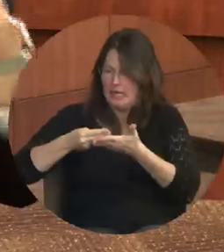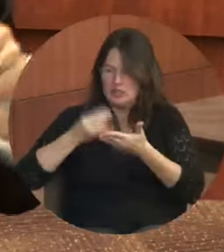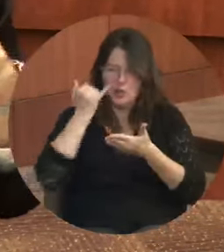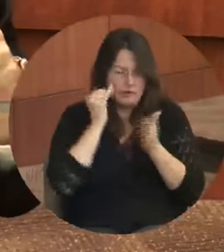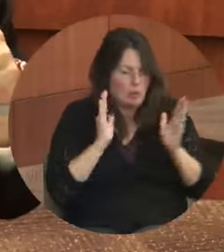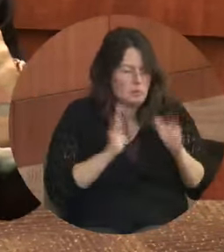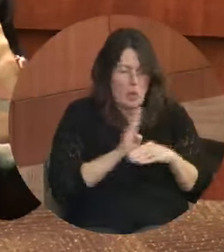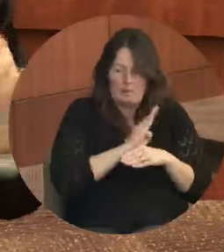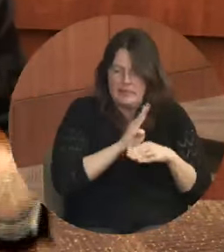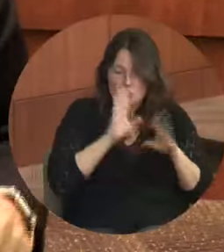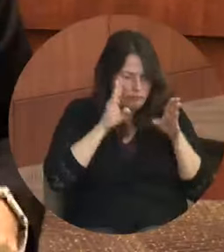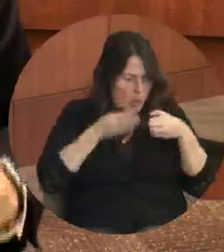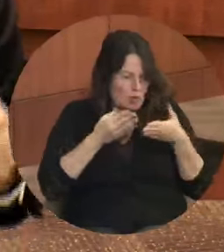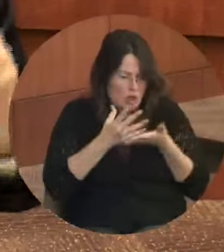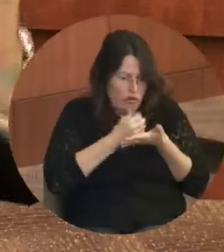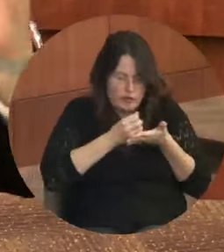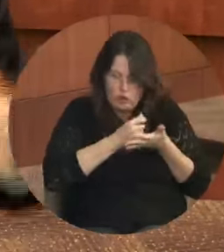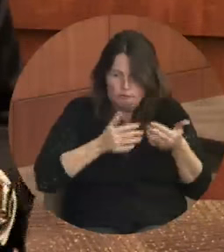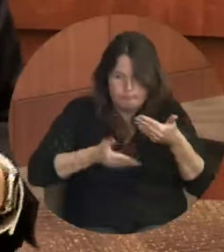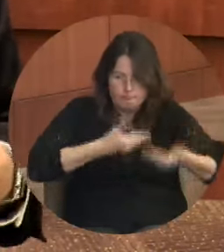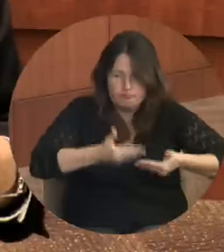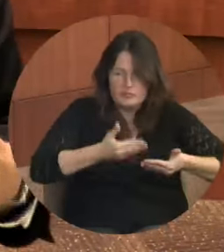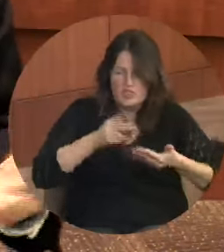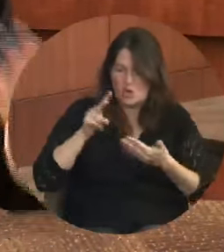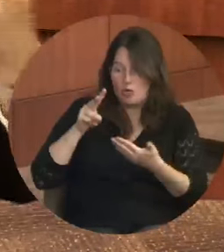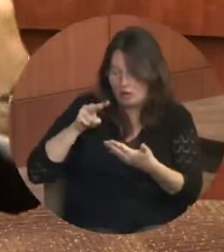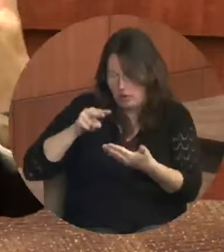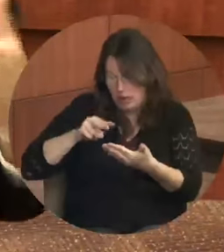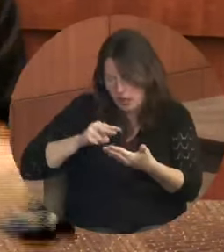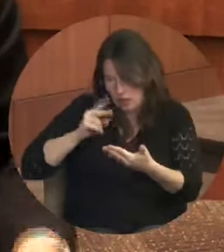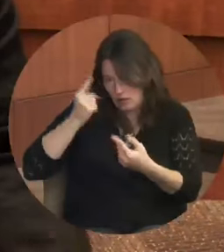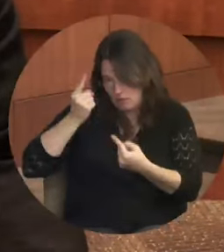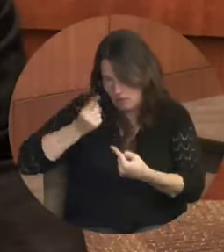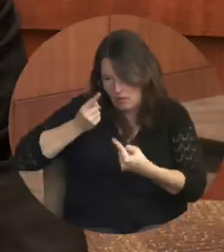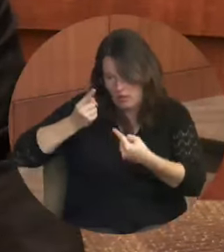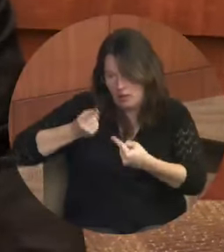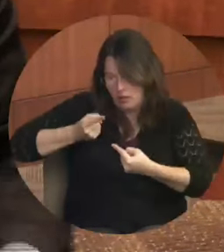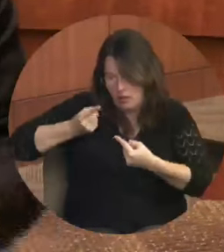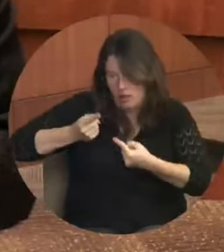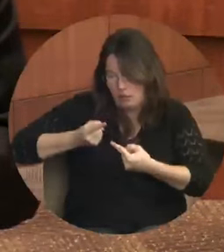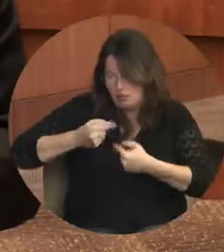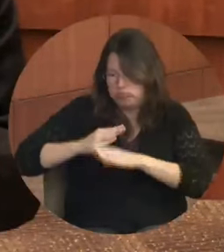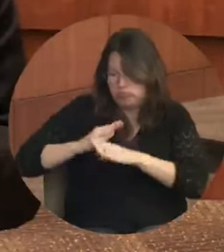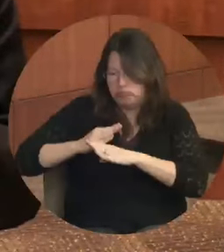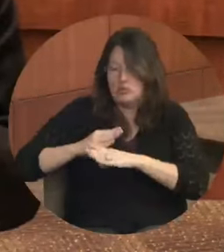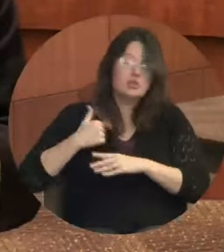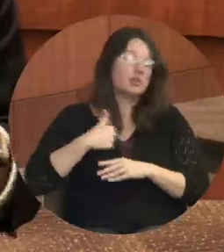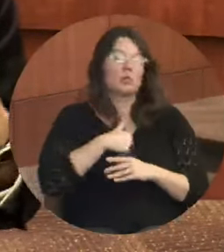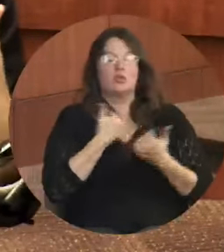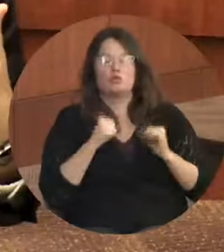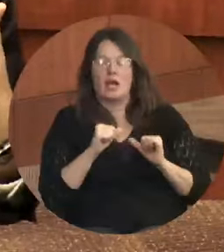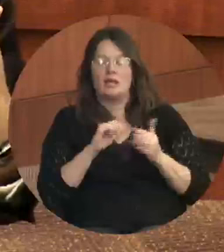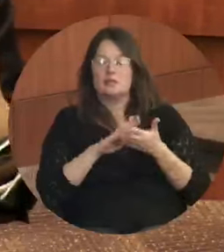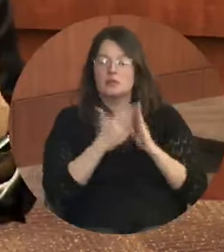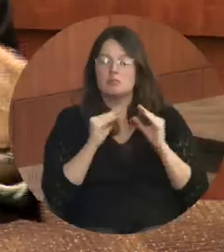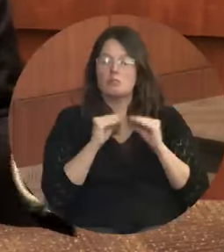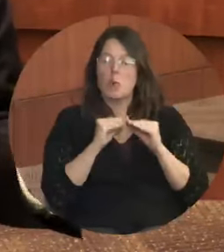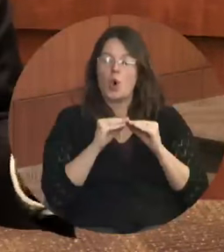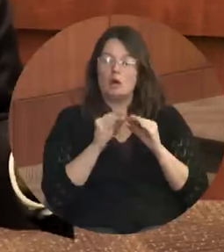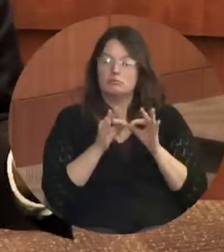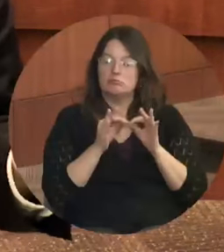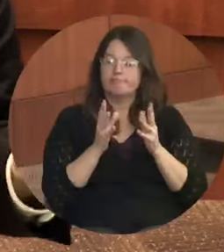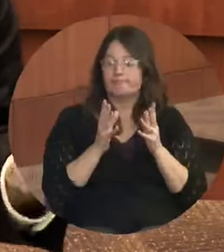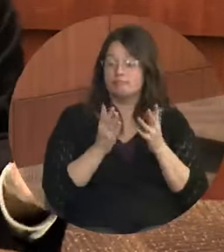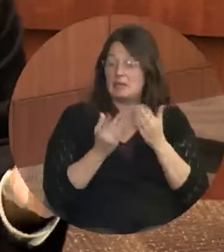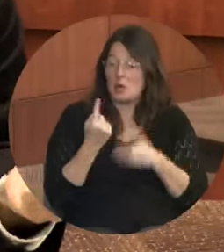focus on revenue. So just reading that's an obstacle. So we're gonna look at things we can do, maybe we could do